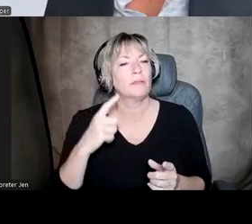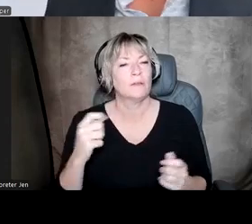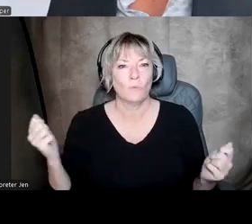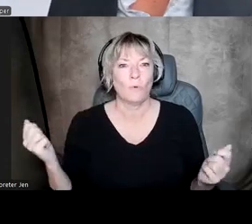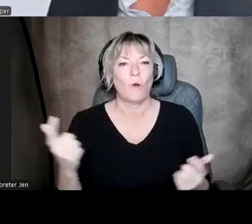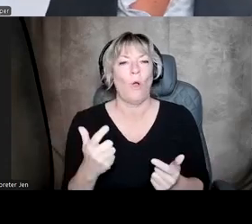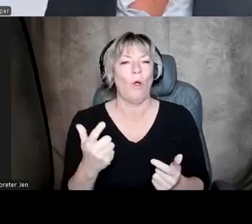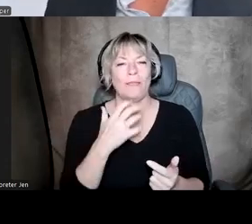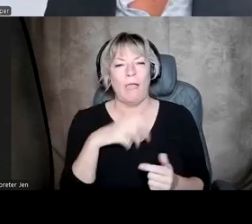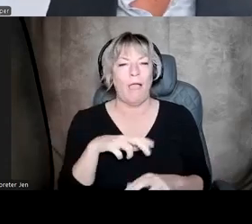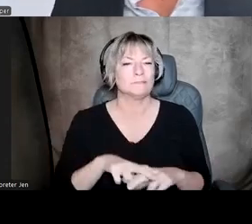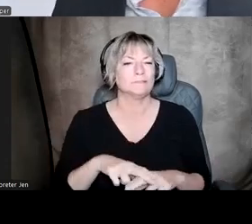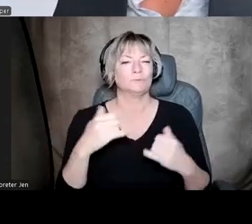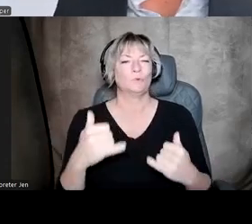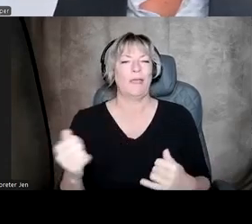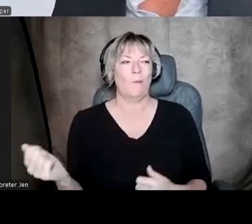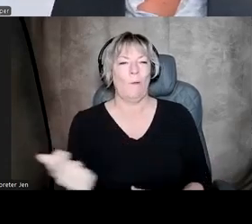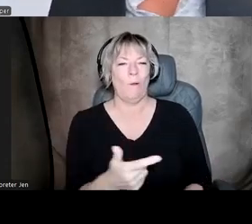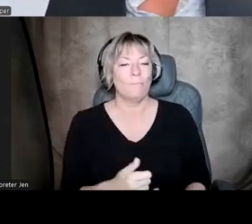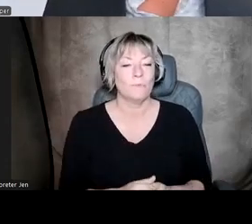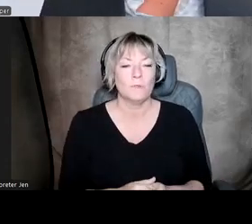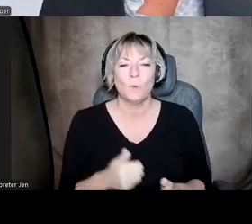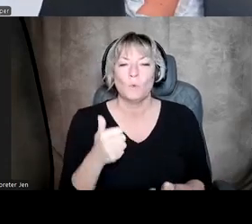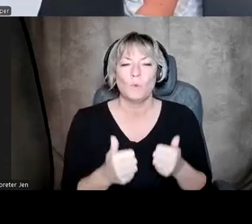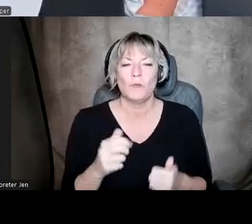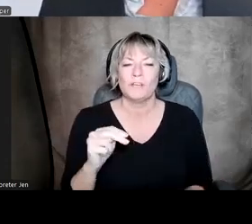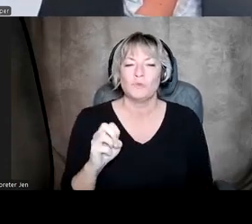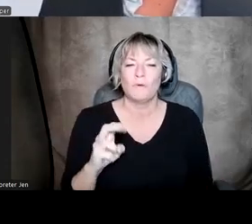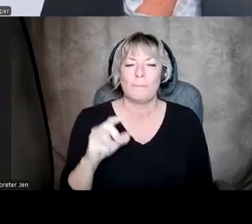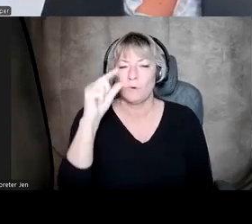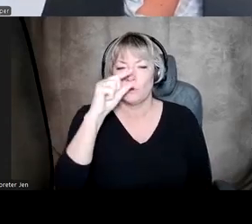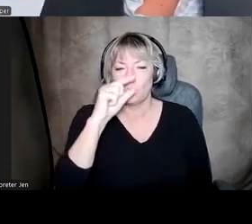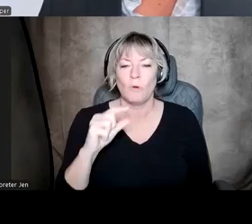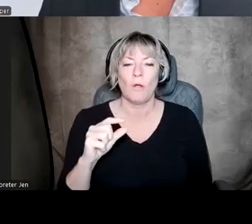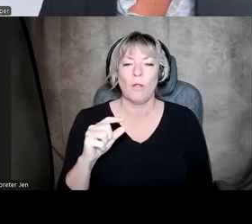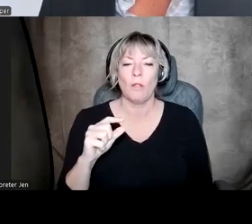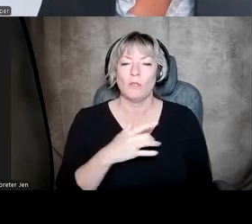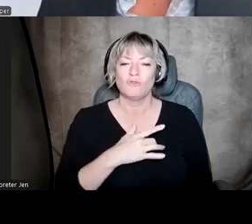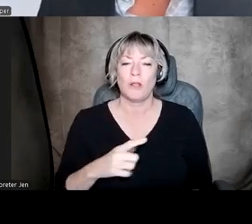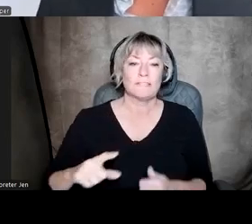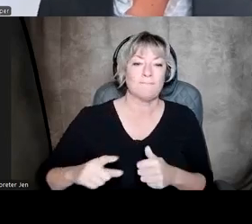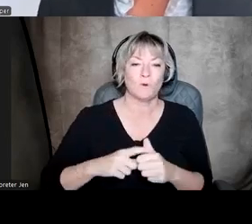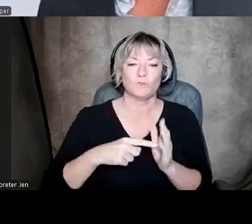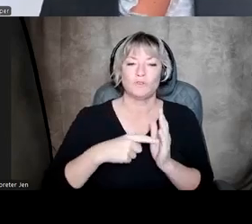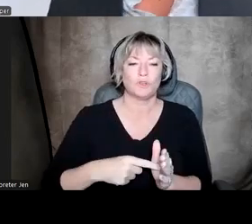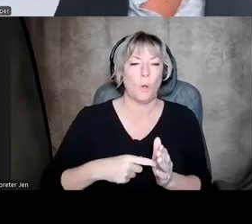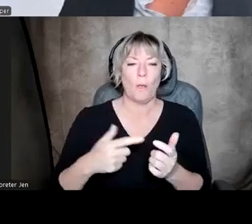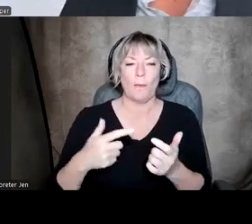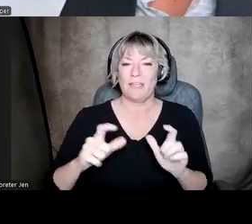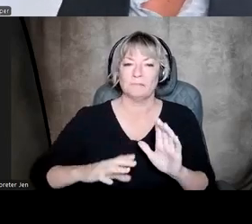hot seat today. So which November did Google Trends first show a significant spike